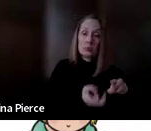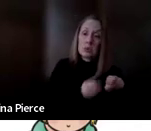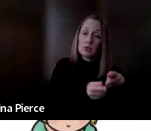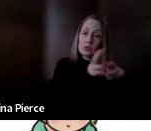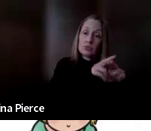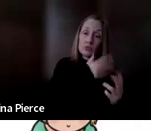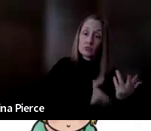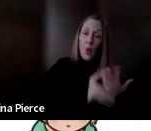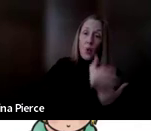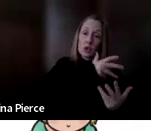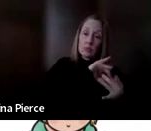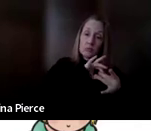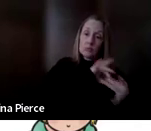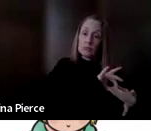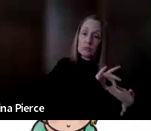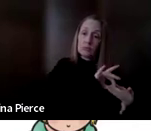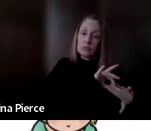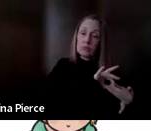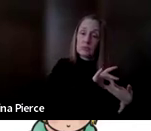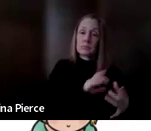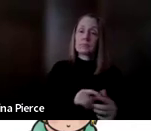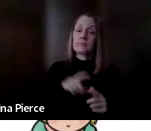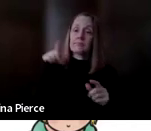child and teenager at the bottom of the page here.